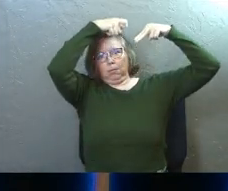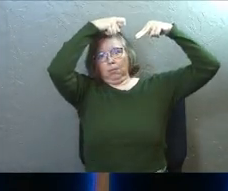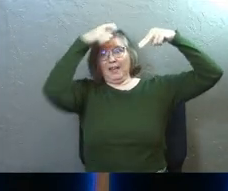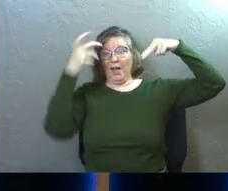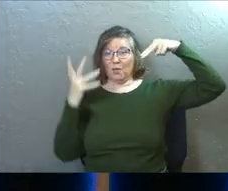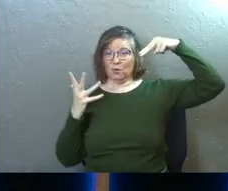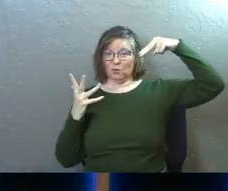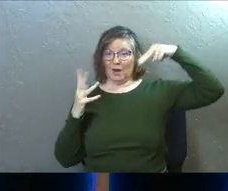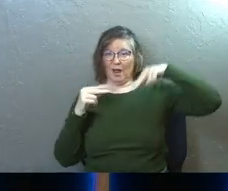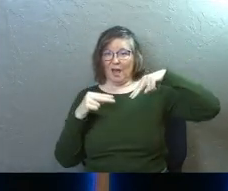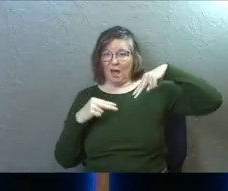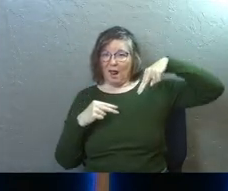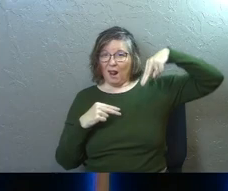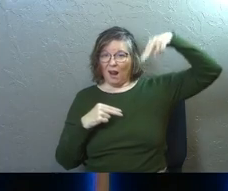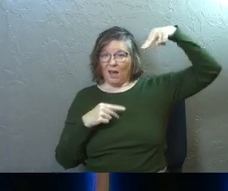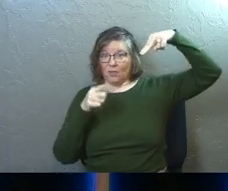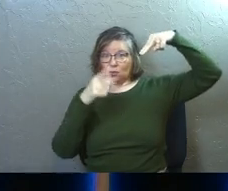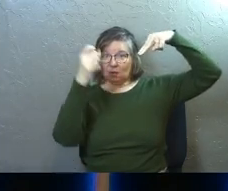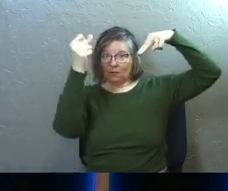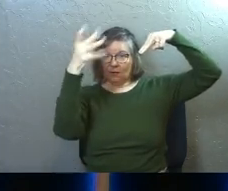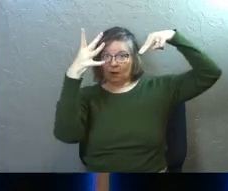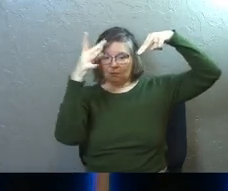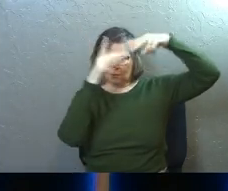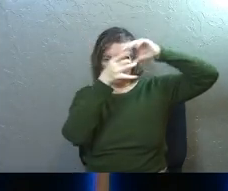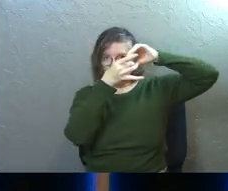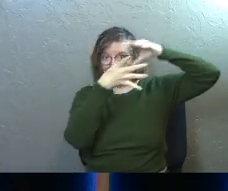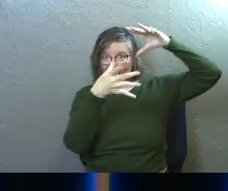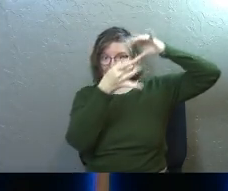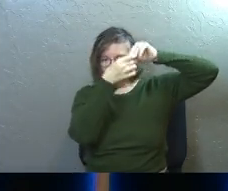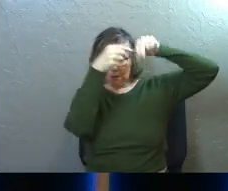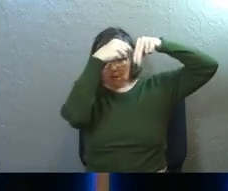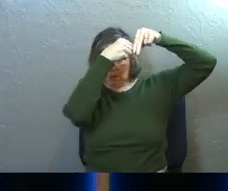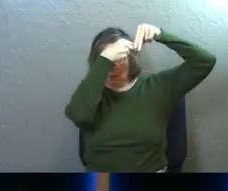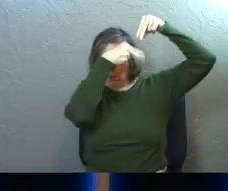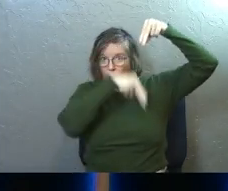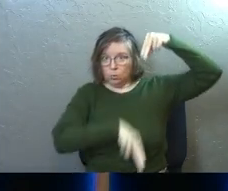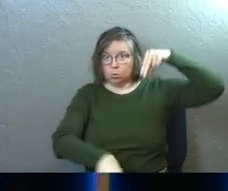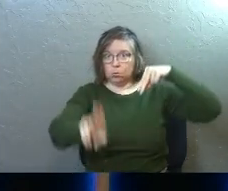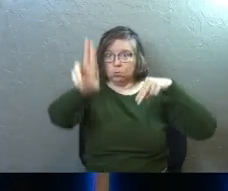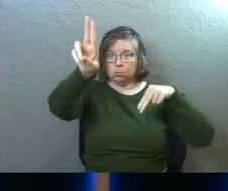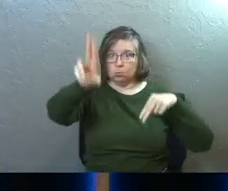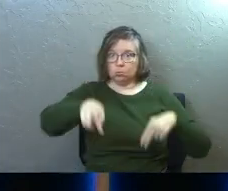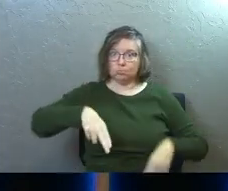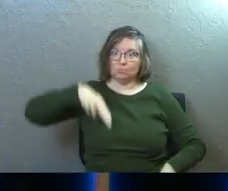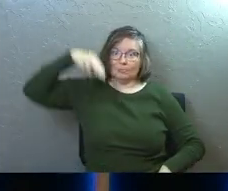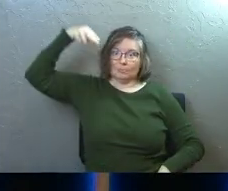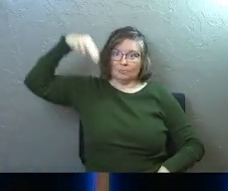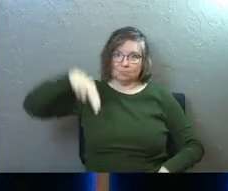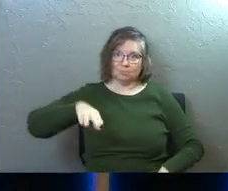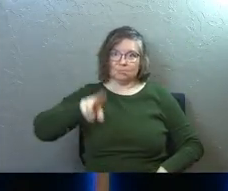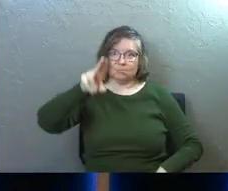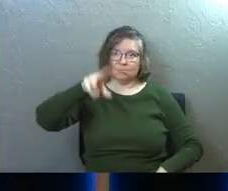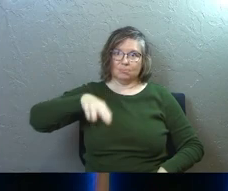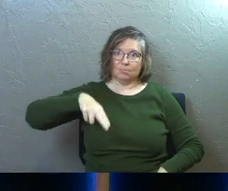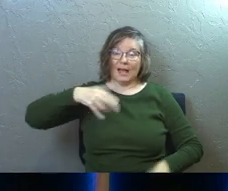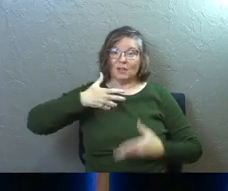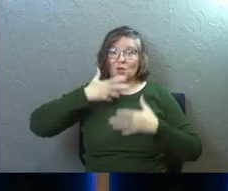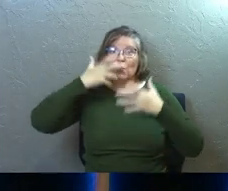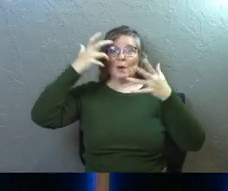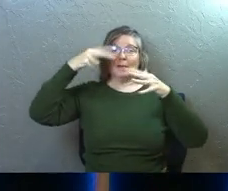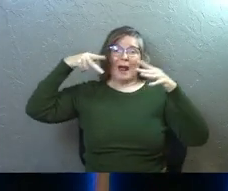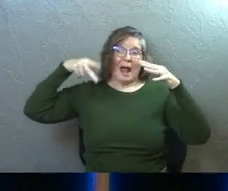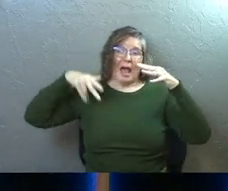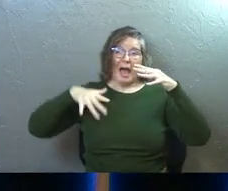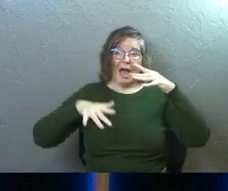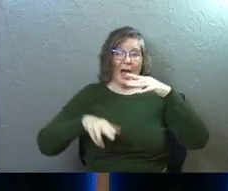then you have to pull the release cable that just sends you swinging like crazy and they call it the Screaming Eagle because when you're screaming,